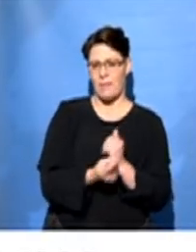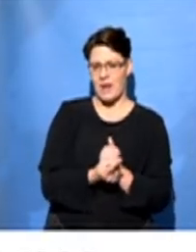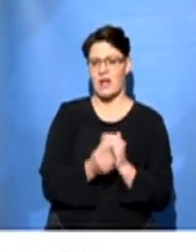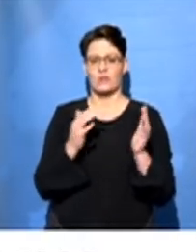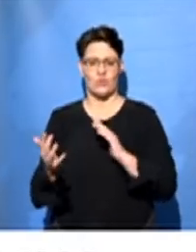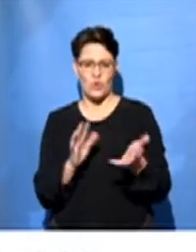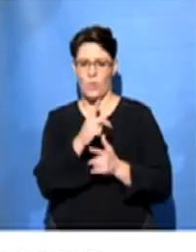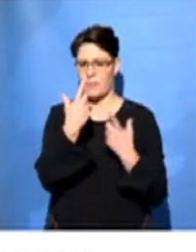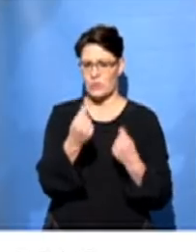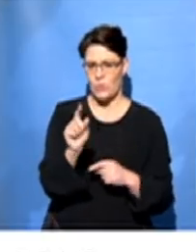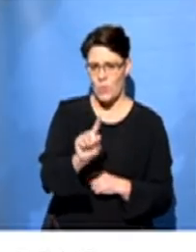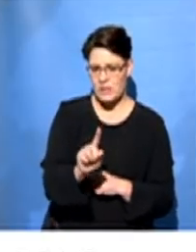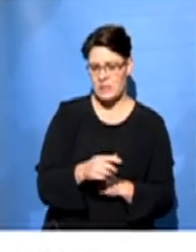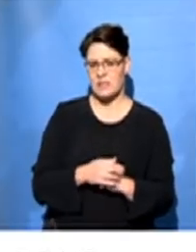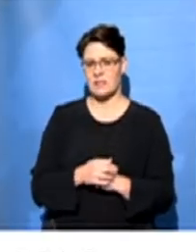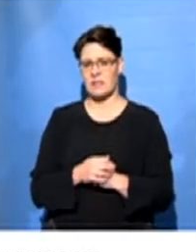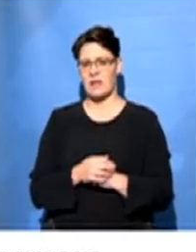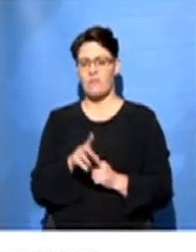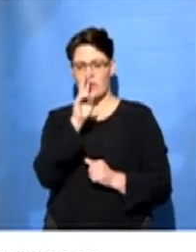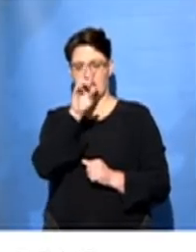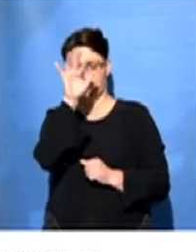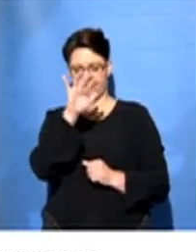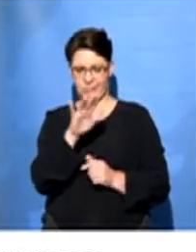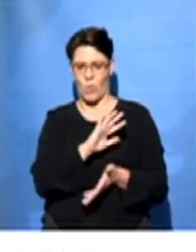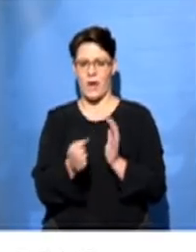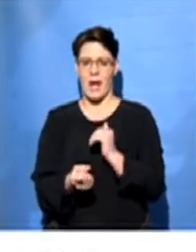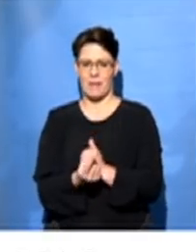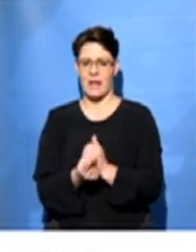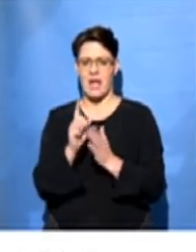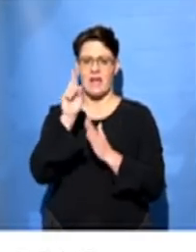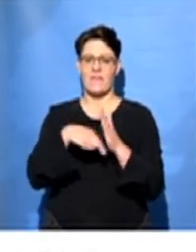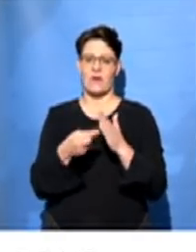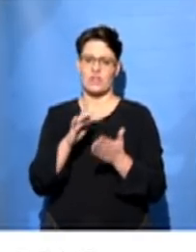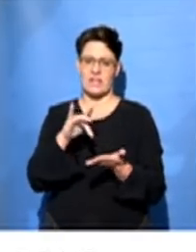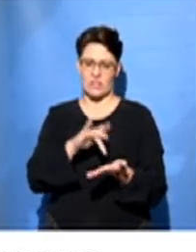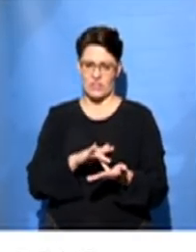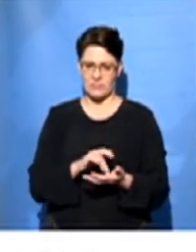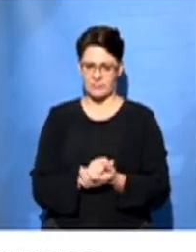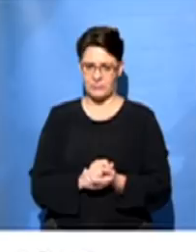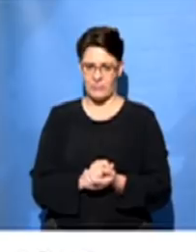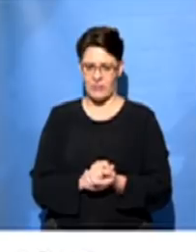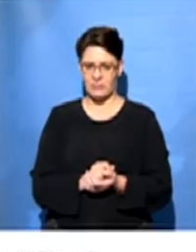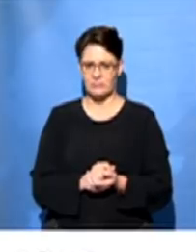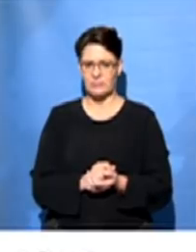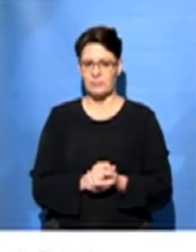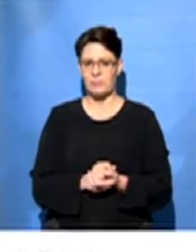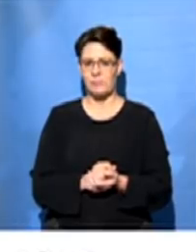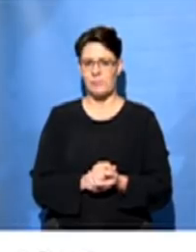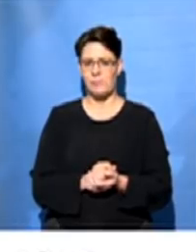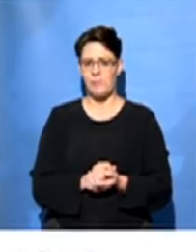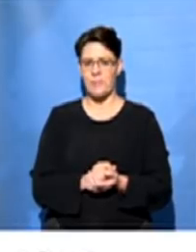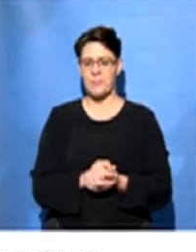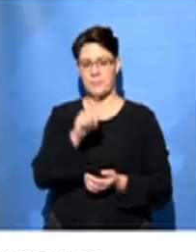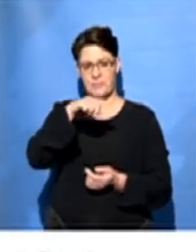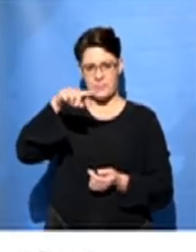these are the things that you do. If you see this type of thing happening at a voting station, I can move on. All right. Yeah. What